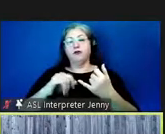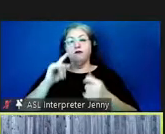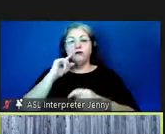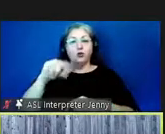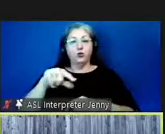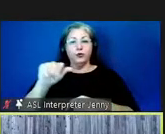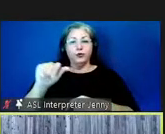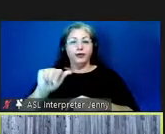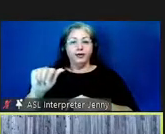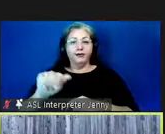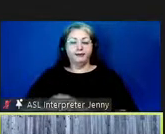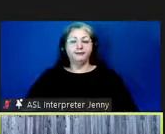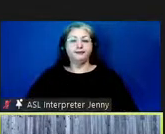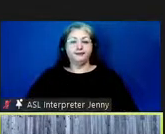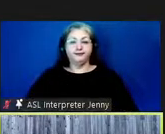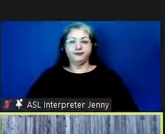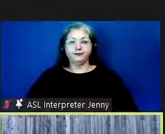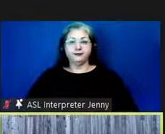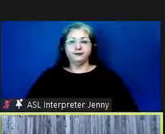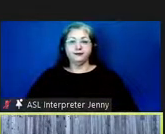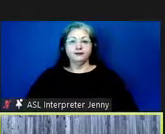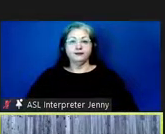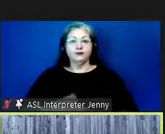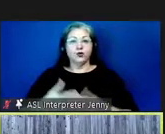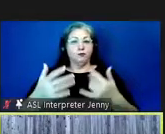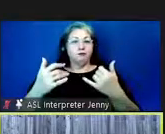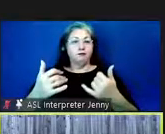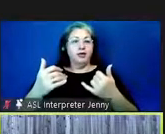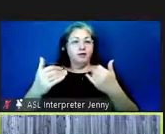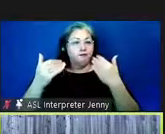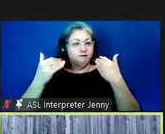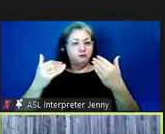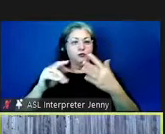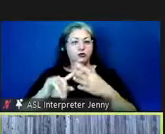so without further ado